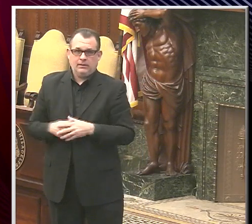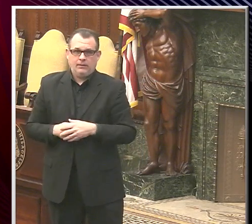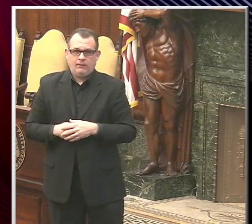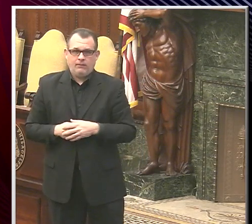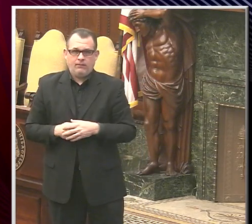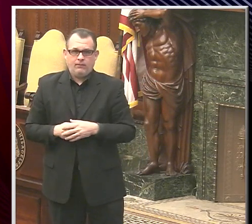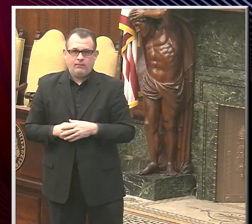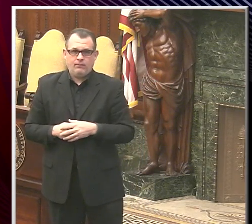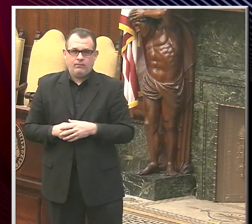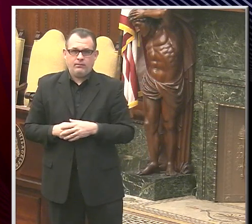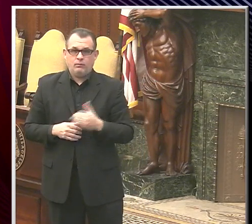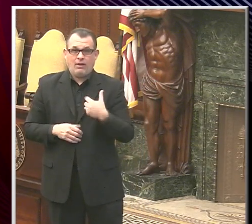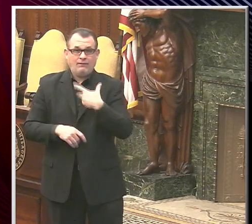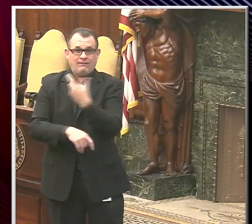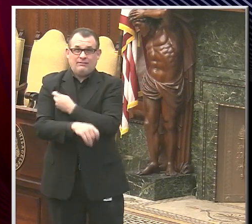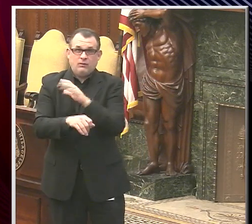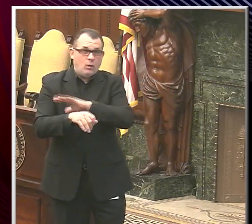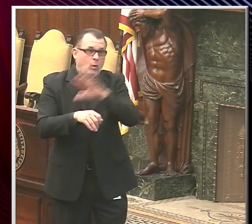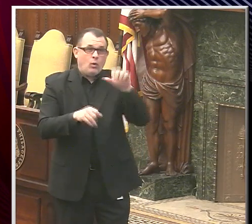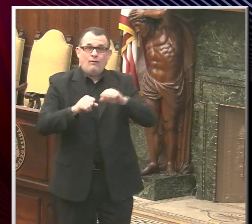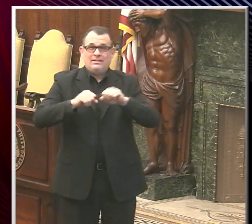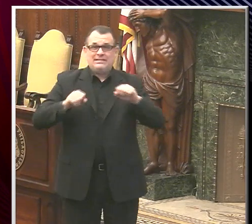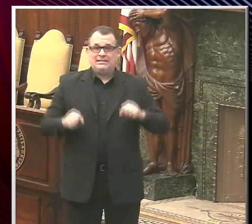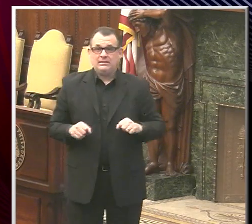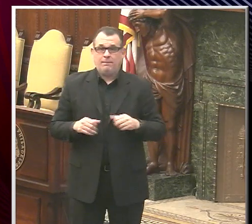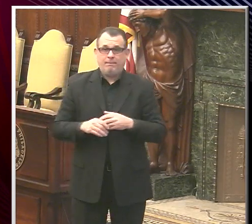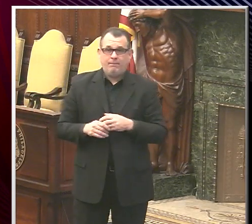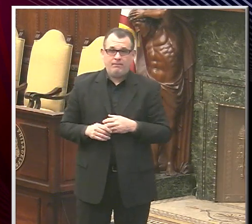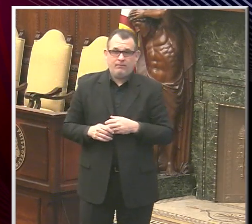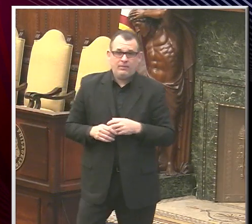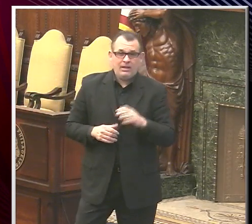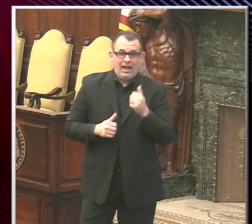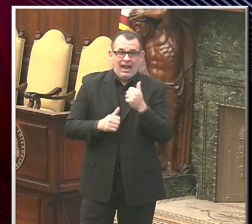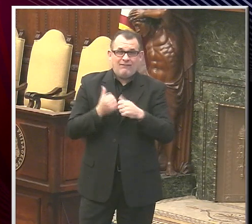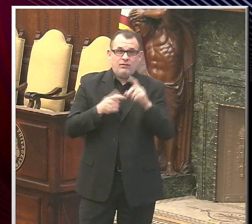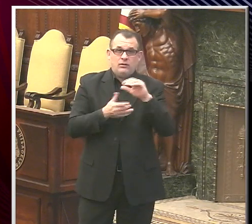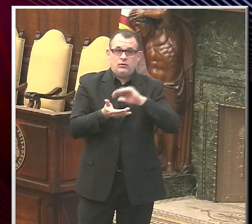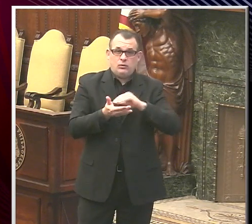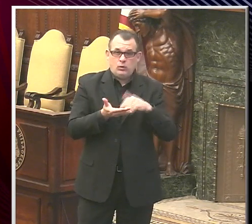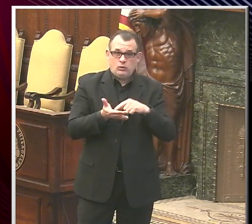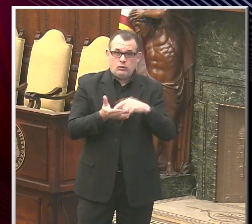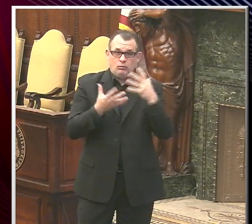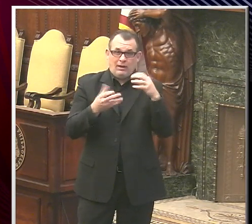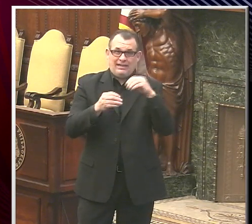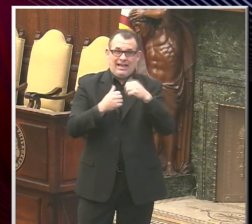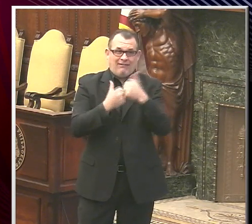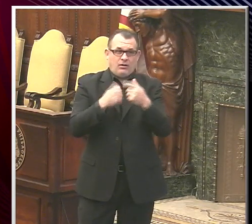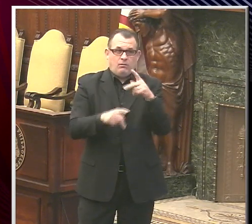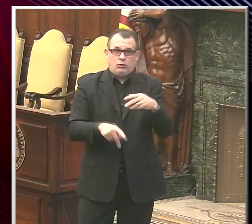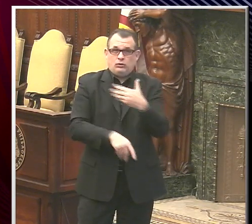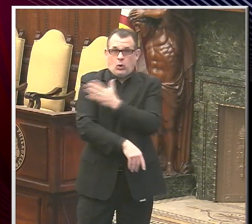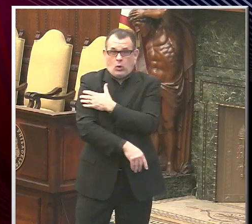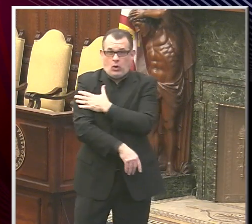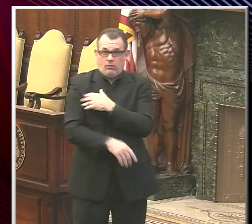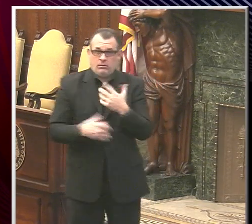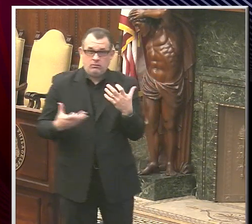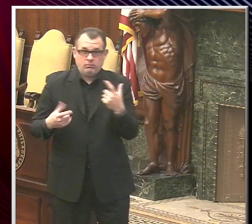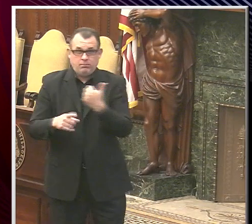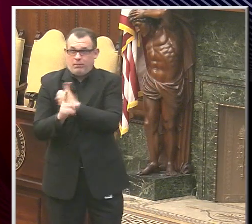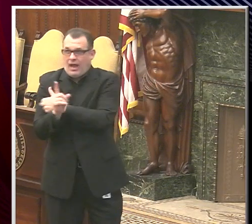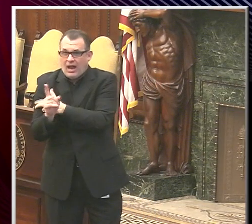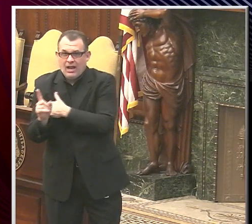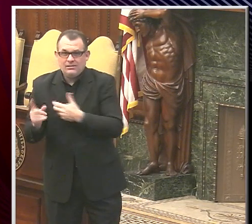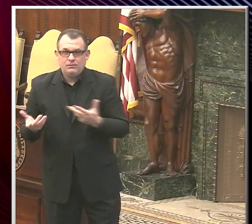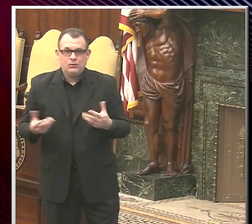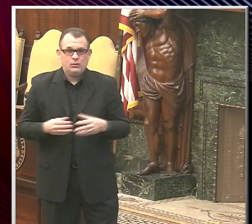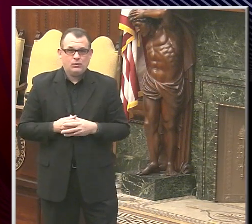system. It's more than I'd like it to be. I'd like, you know, every dose to be in people's arms. But it was definitely enough in the hospitals that we felt that this